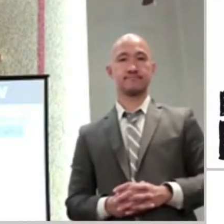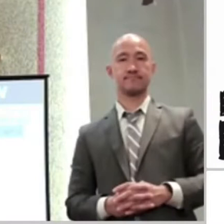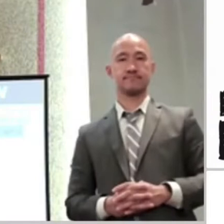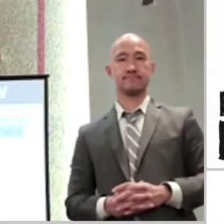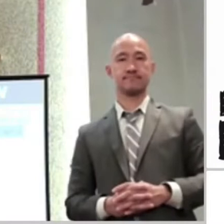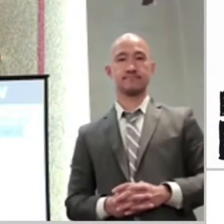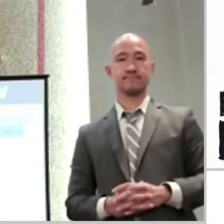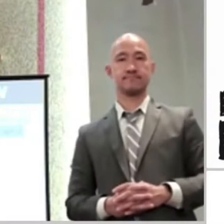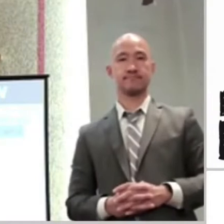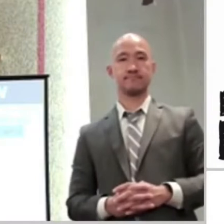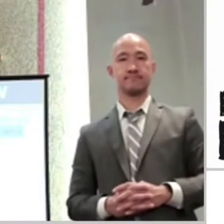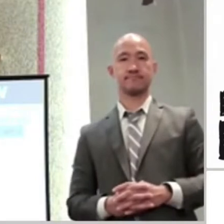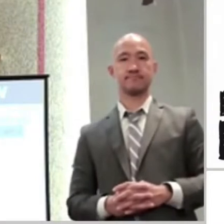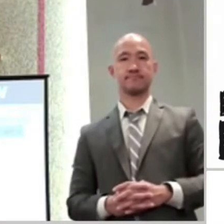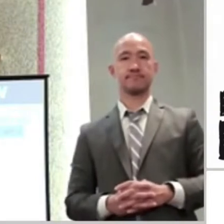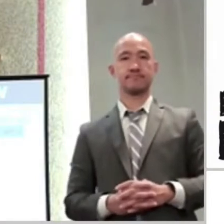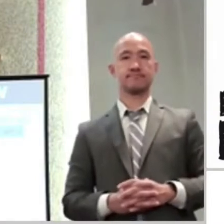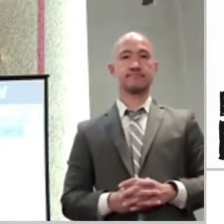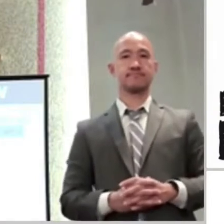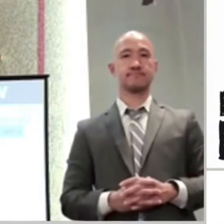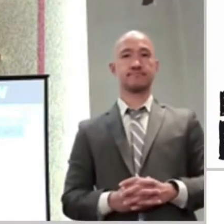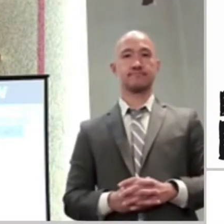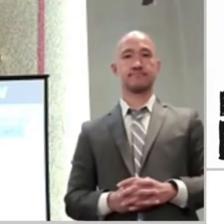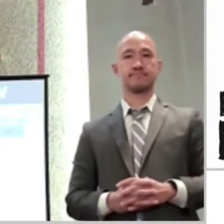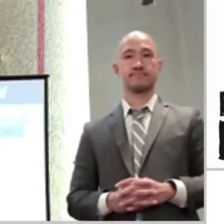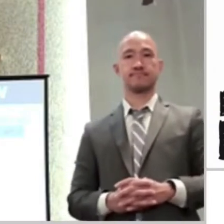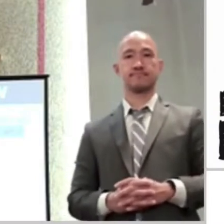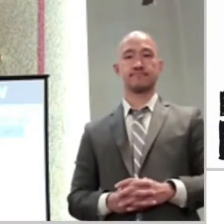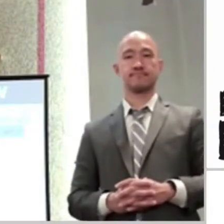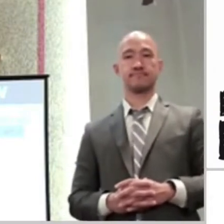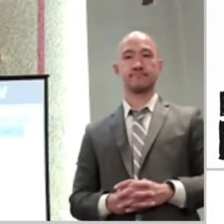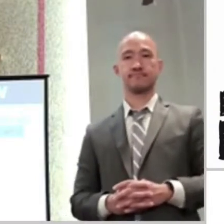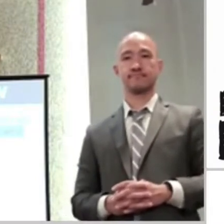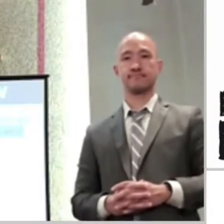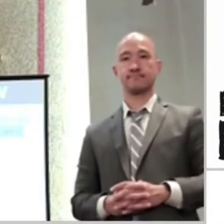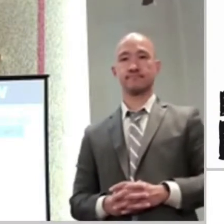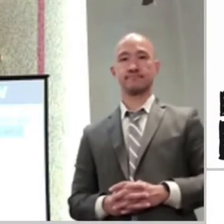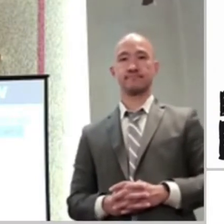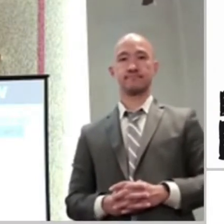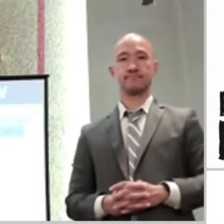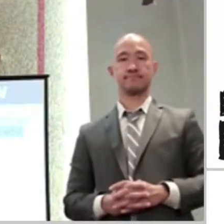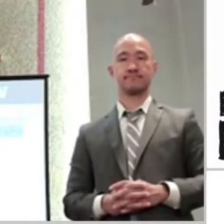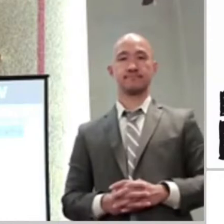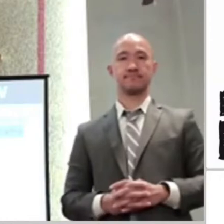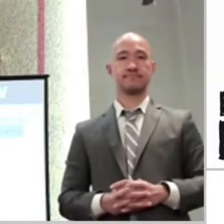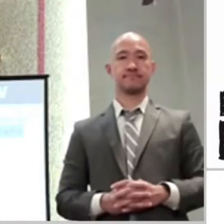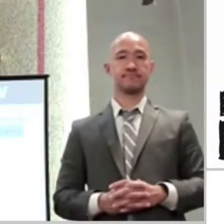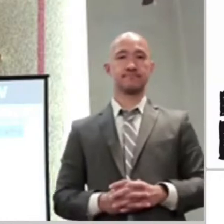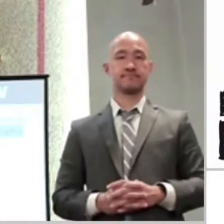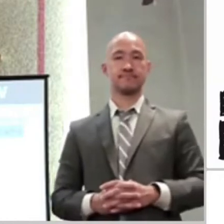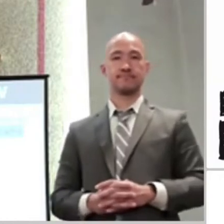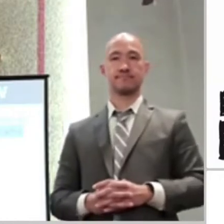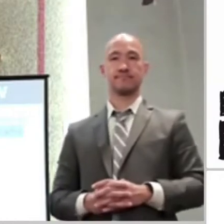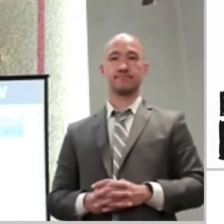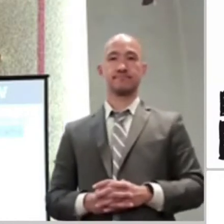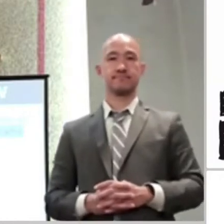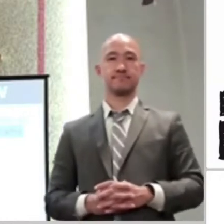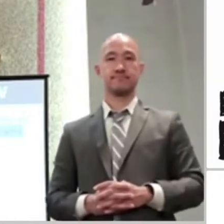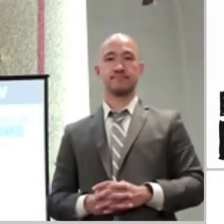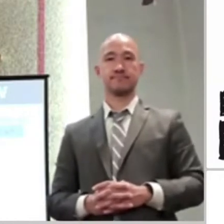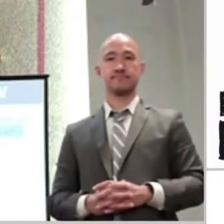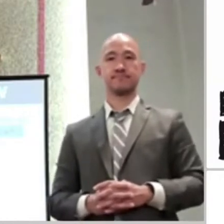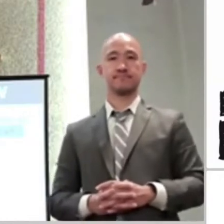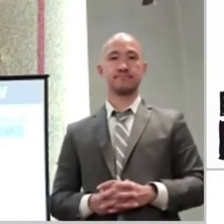There is no mountaintop here. It's not South Carolina. It's not Florida. Not that I'm raining on your